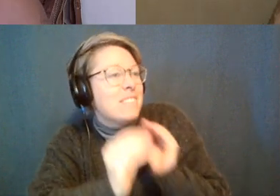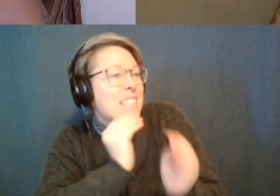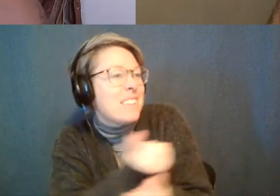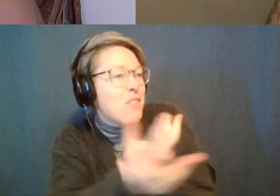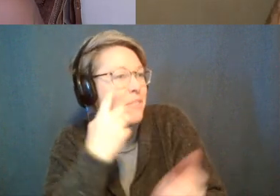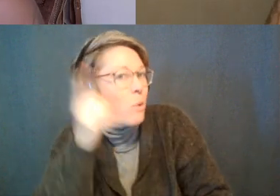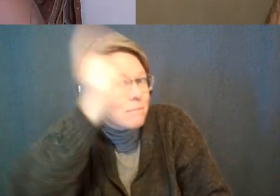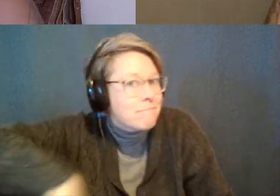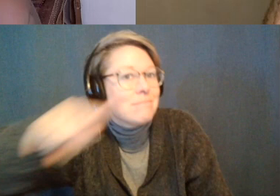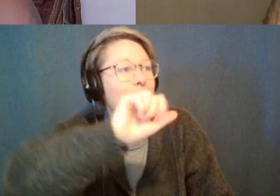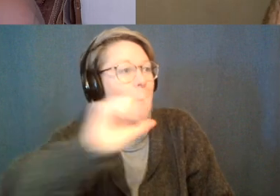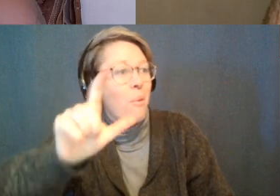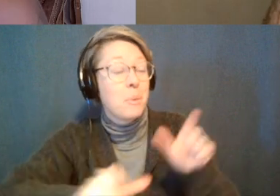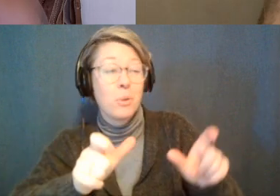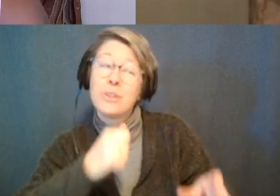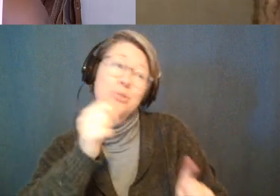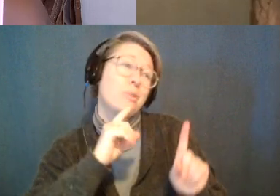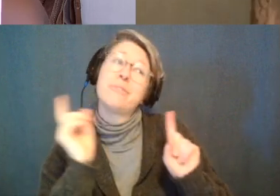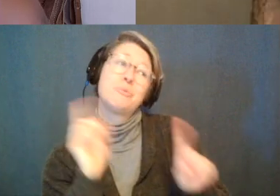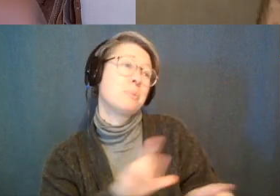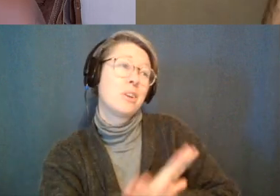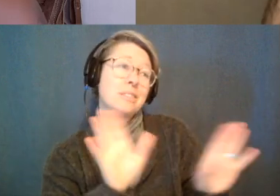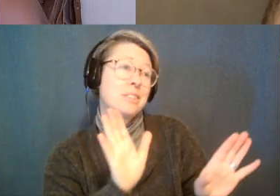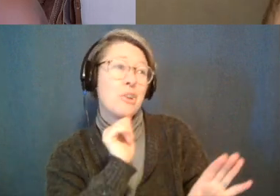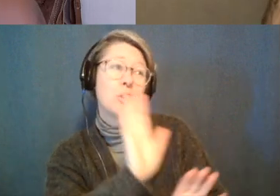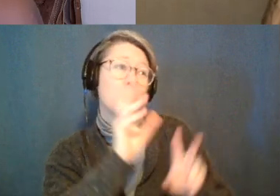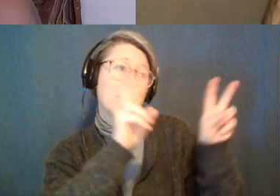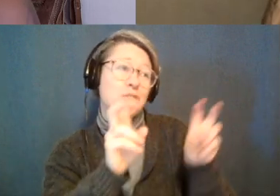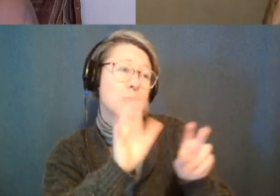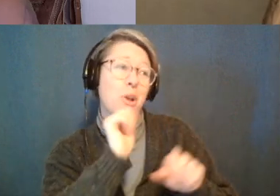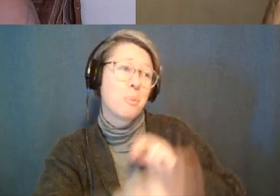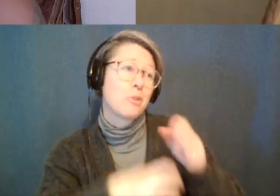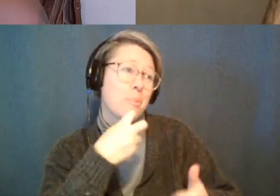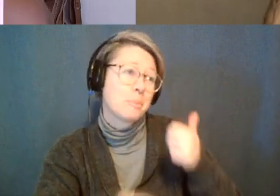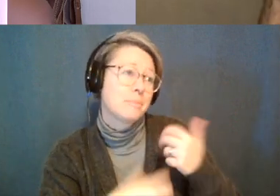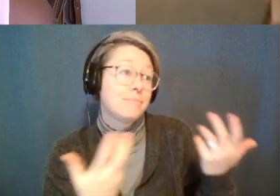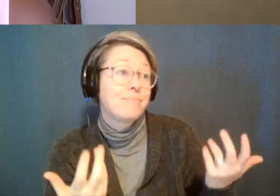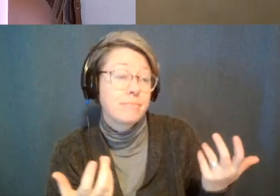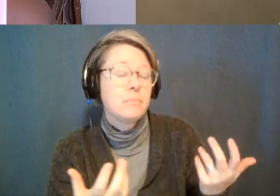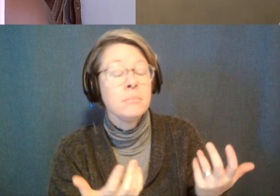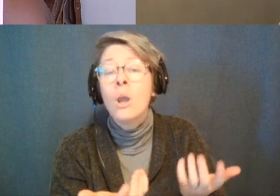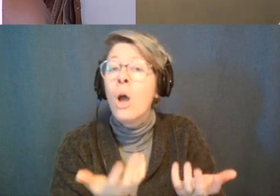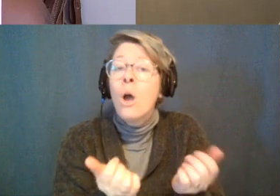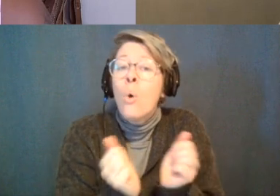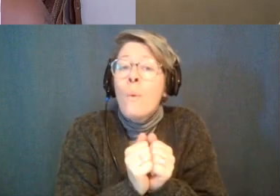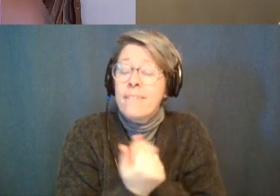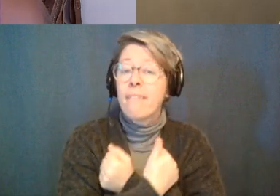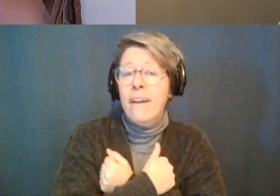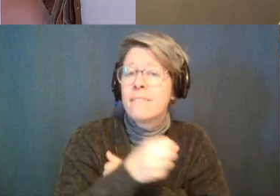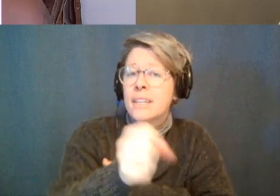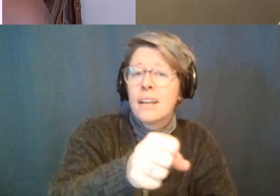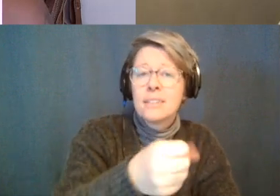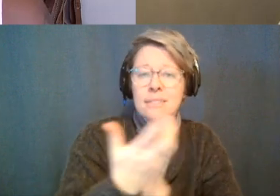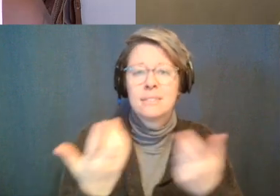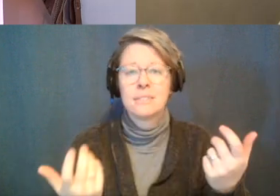like all right like don't even respond it's like that's not my issue that's not my problem and it's like with the most love like we're not here to service